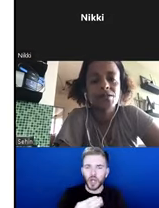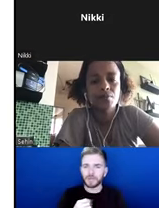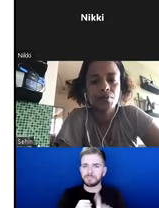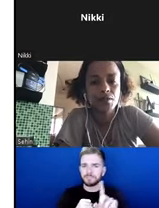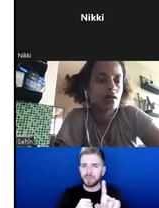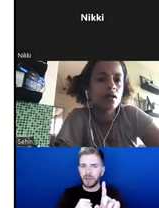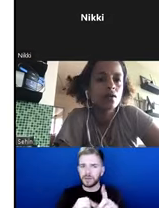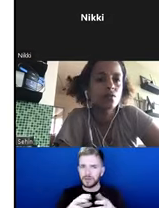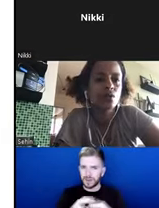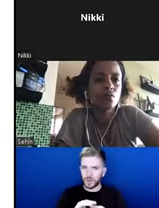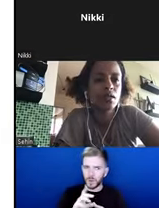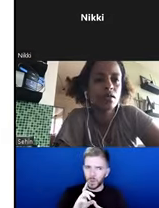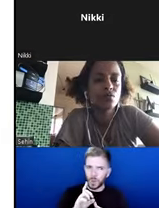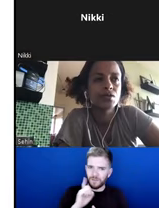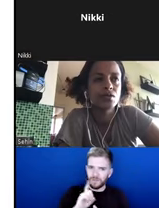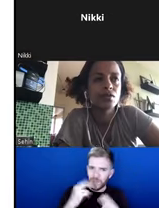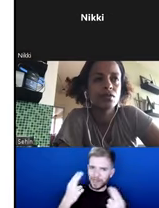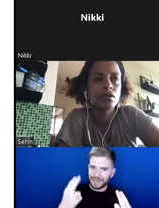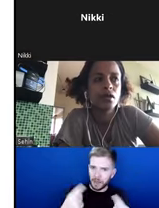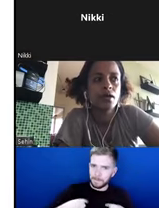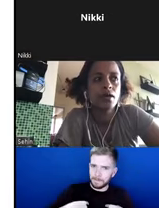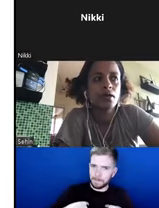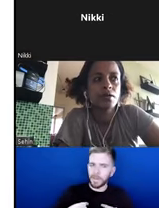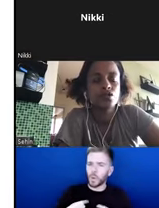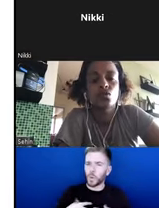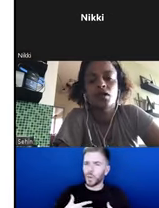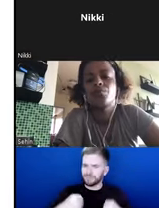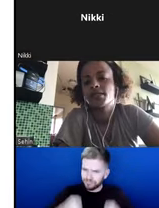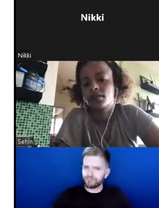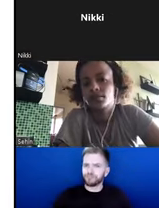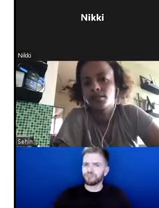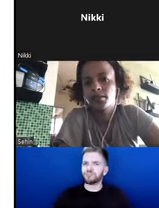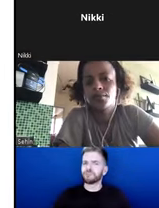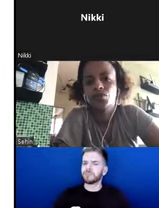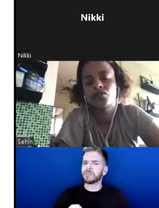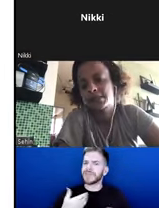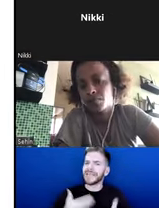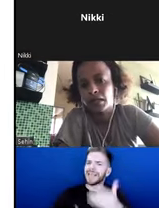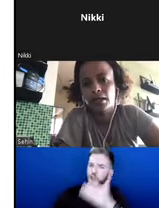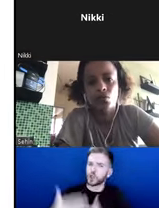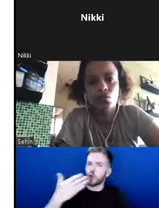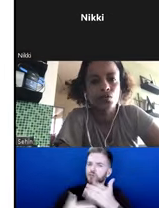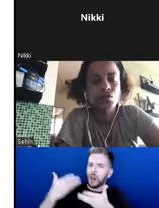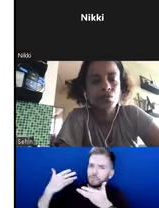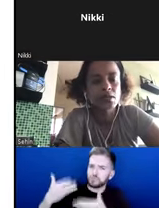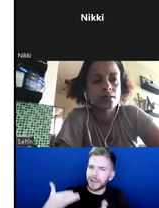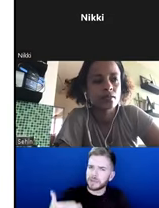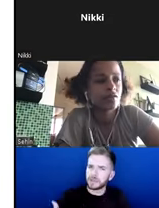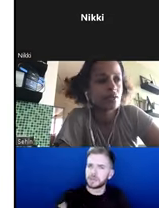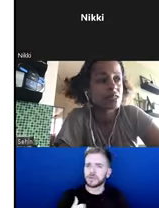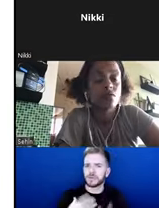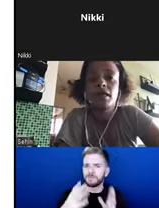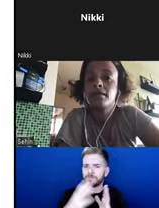feminism in particular, we're completely rooted in historical precedence. So for example, Akewardot was